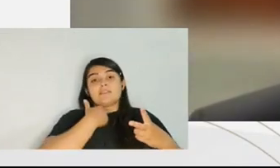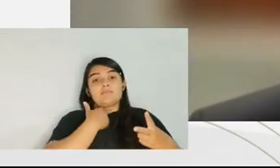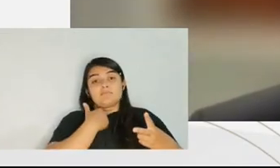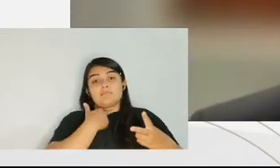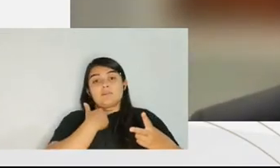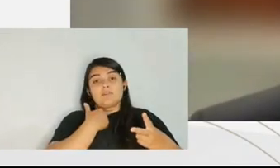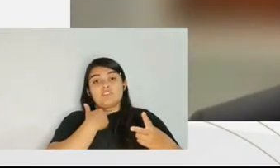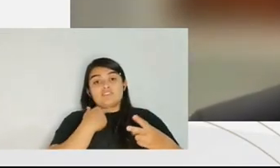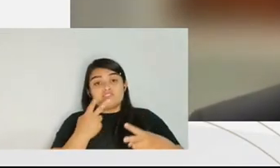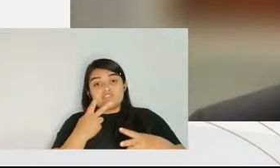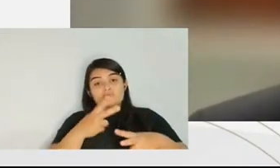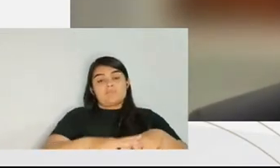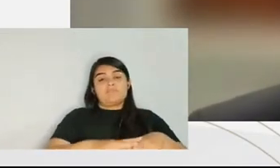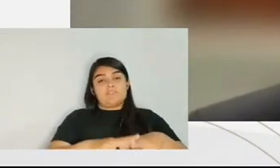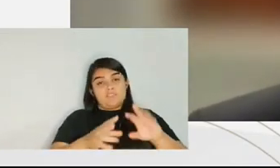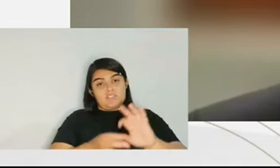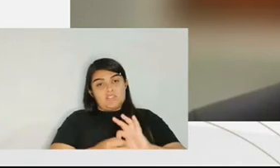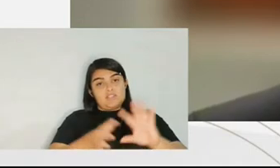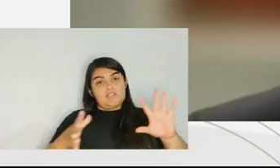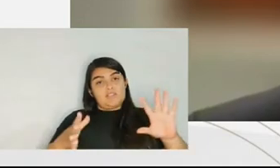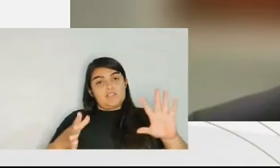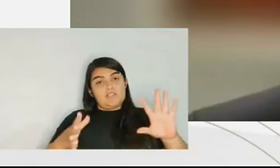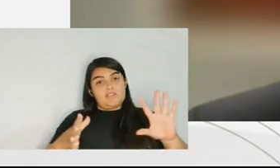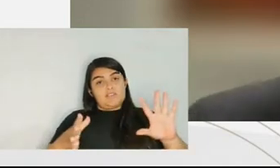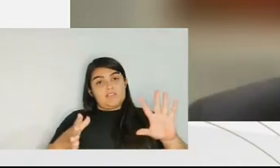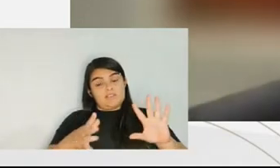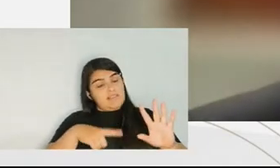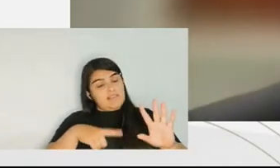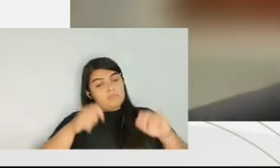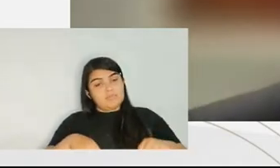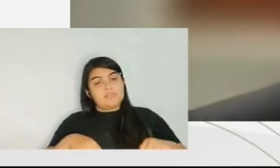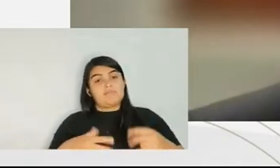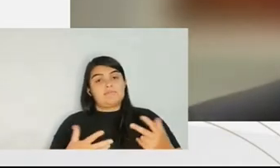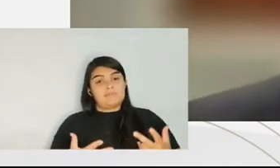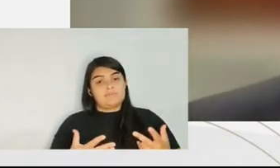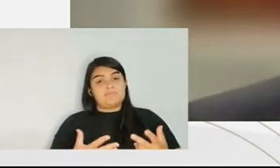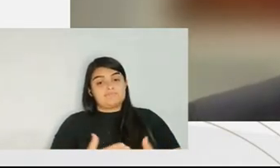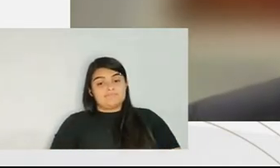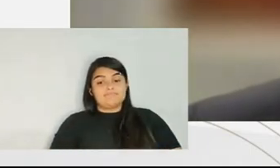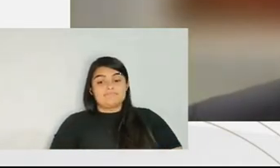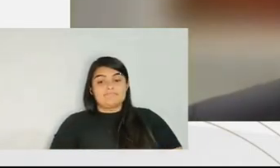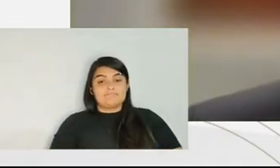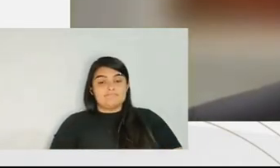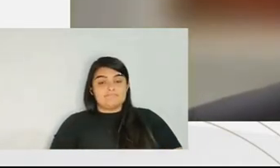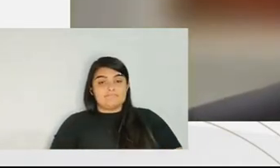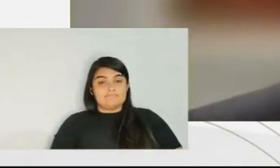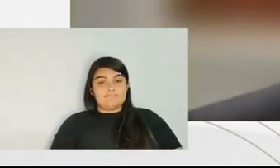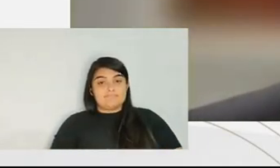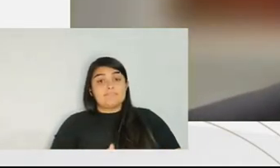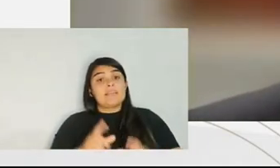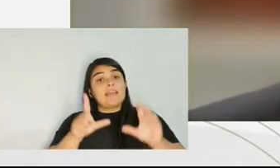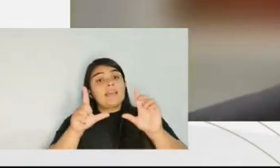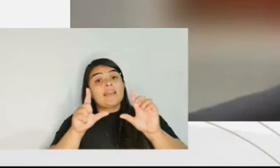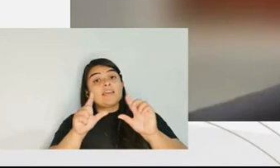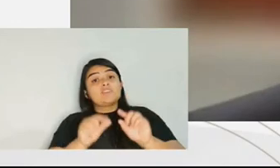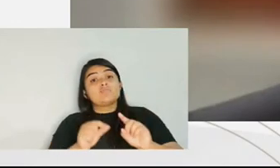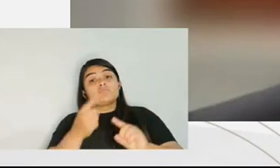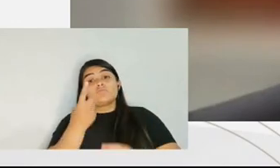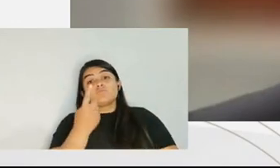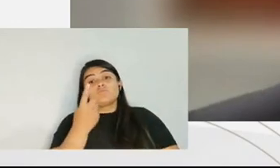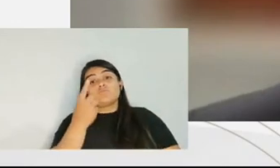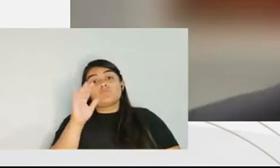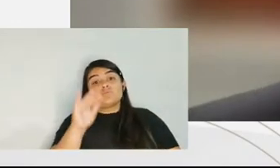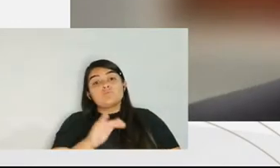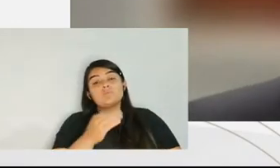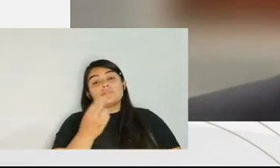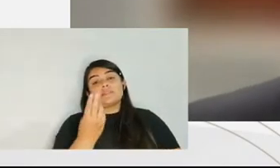So, of course, it can't be a private, it can't be just a sentencing of